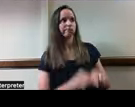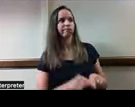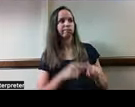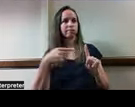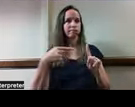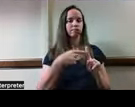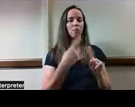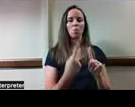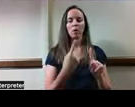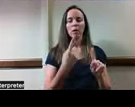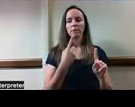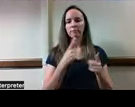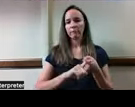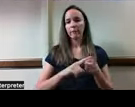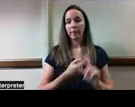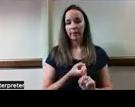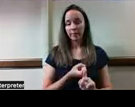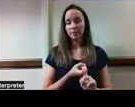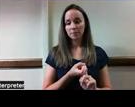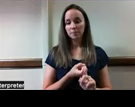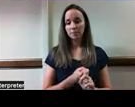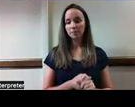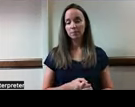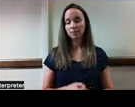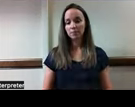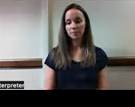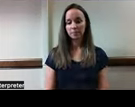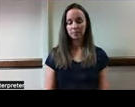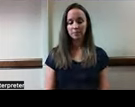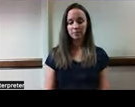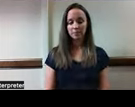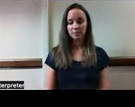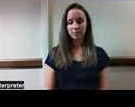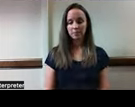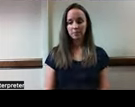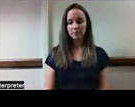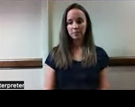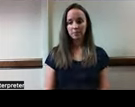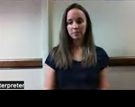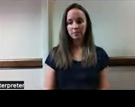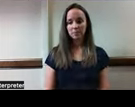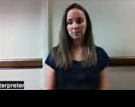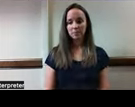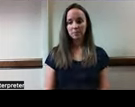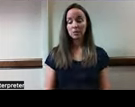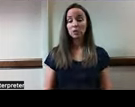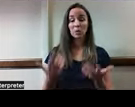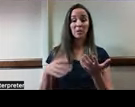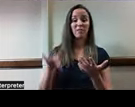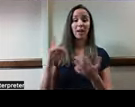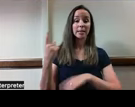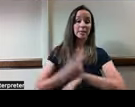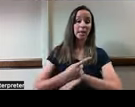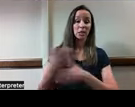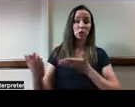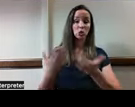only friend in the world. Some of the suggestions that people have put up along those lines are find a day service or some